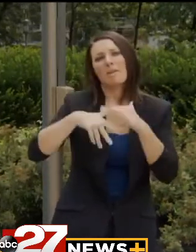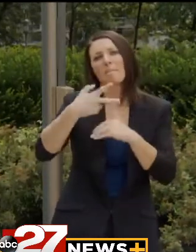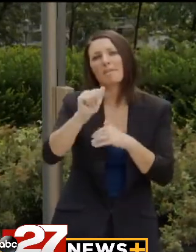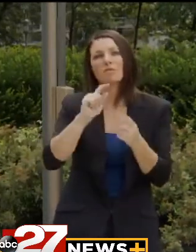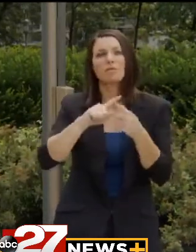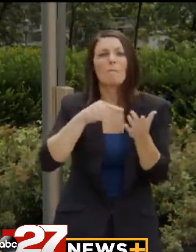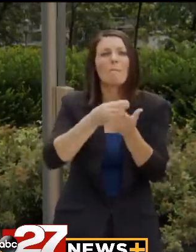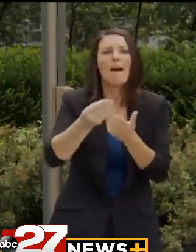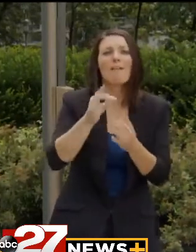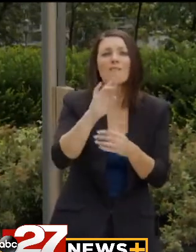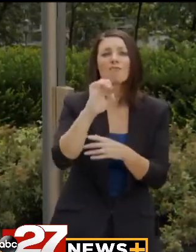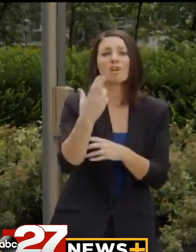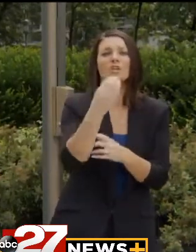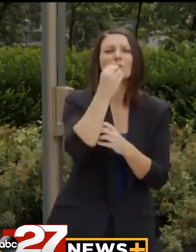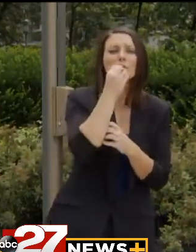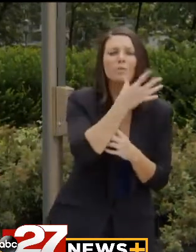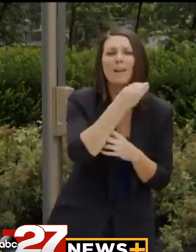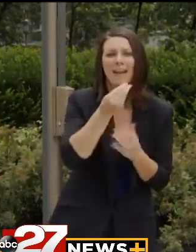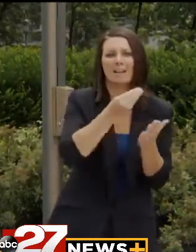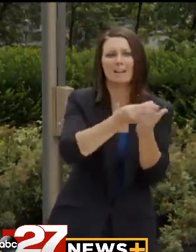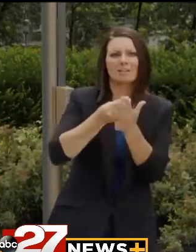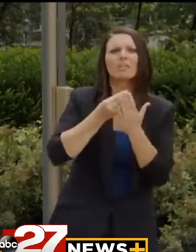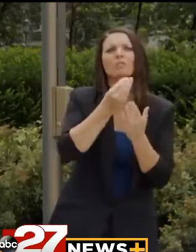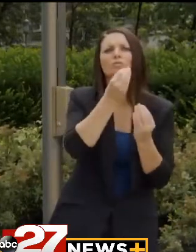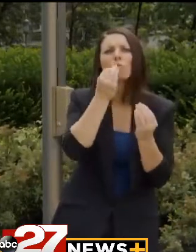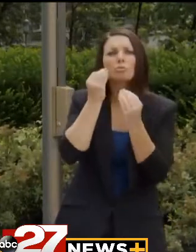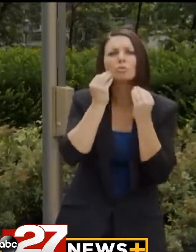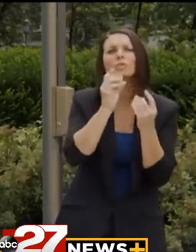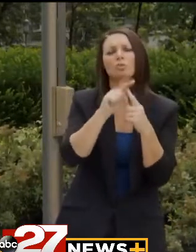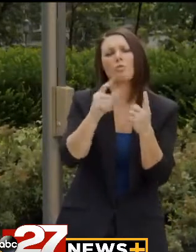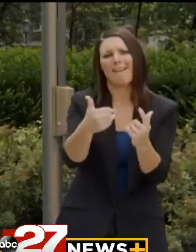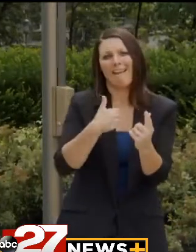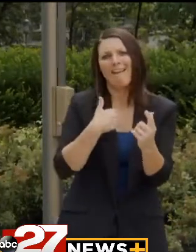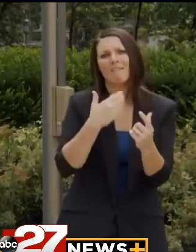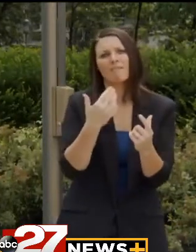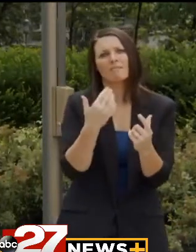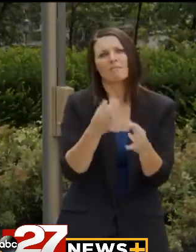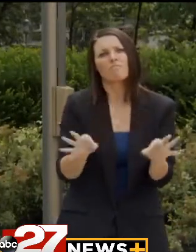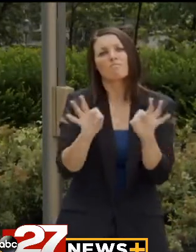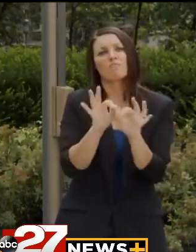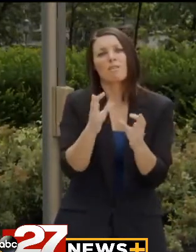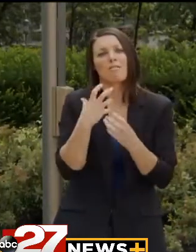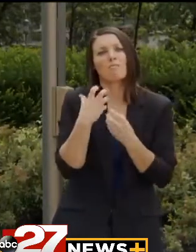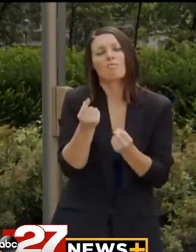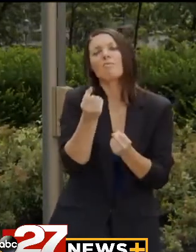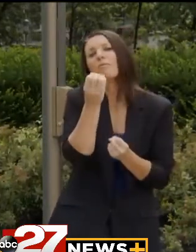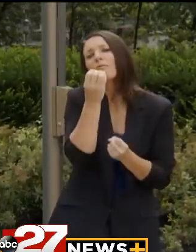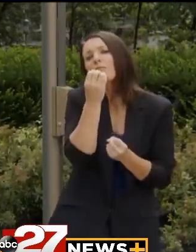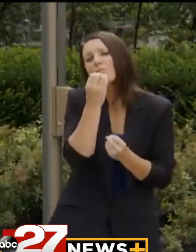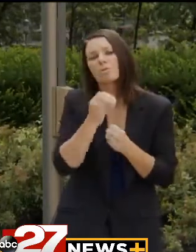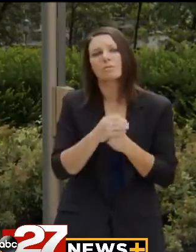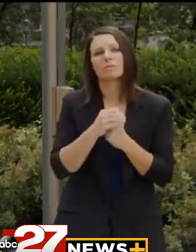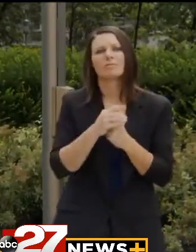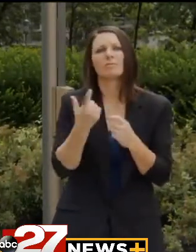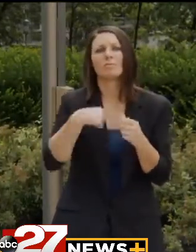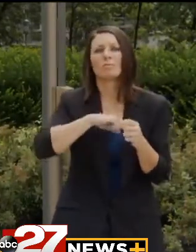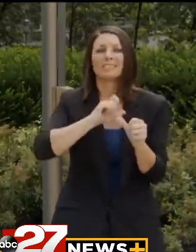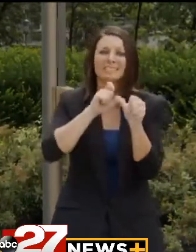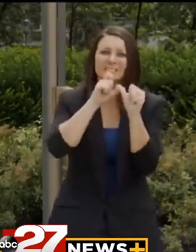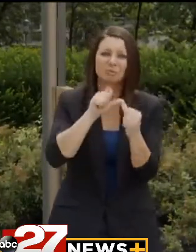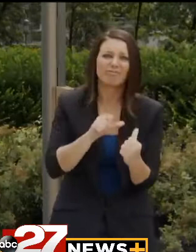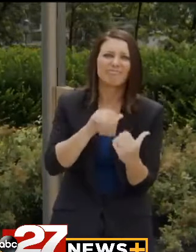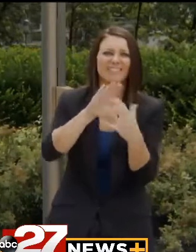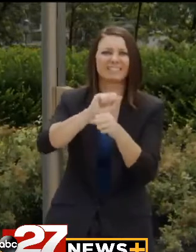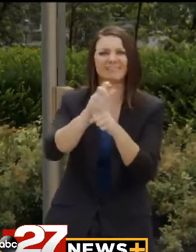groceries, helping families have access to nutritious foods. As the nation continues to face the COVID-19